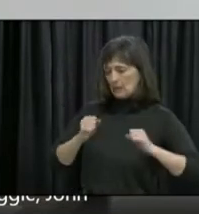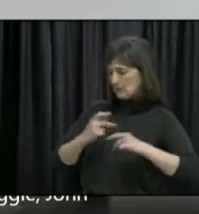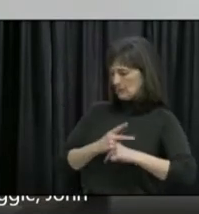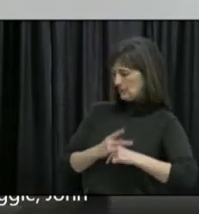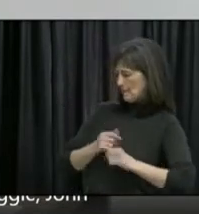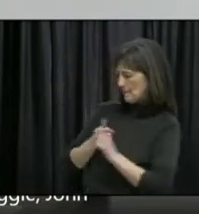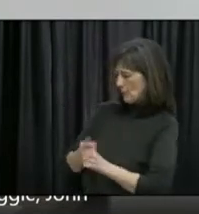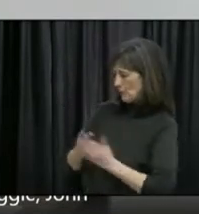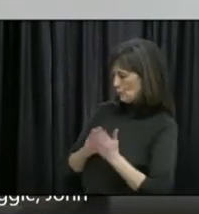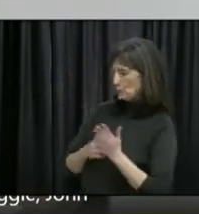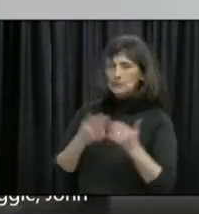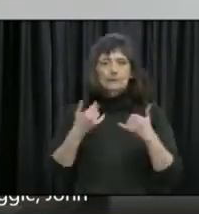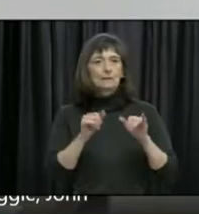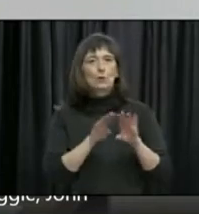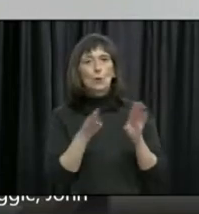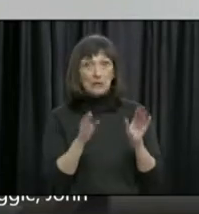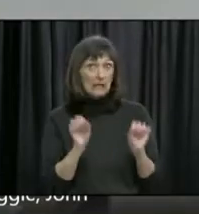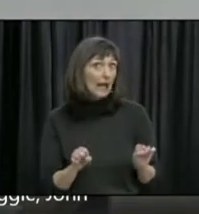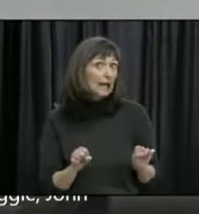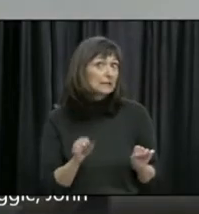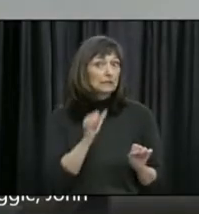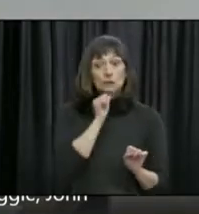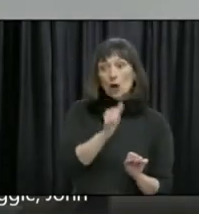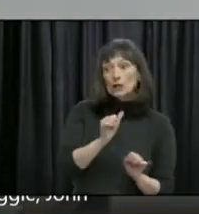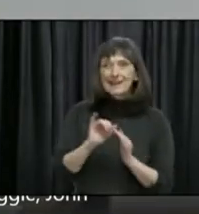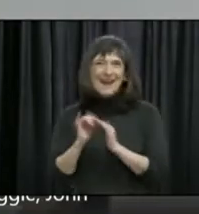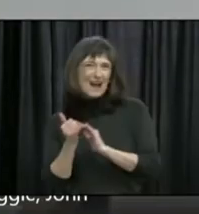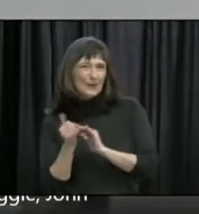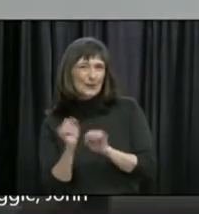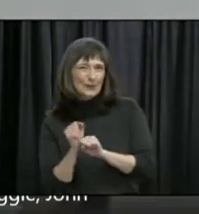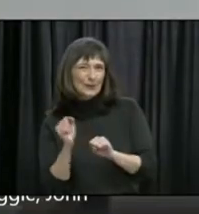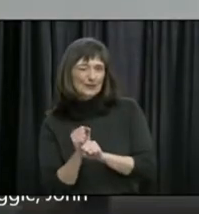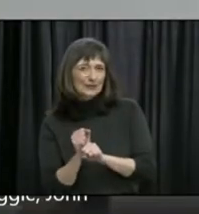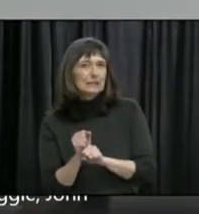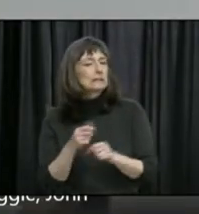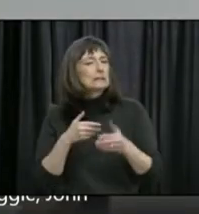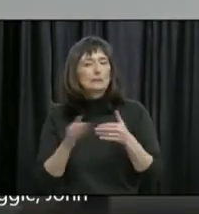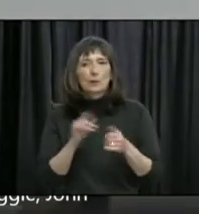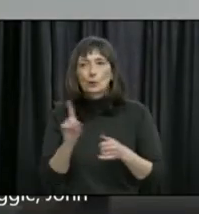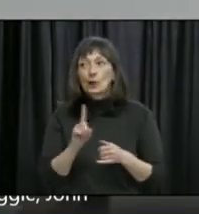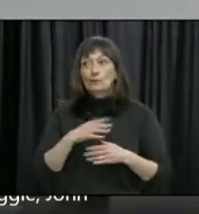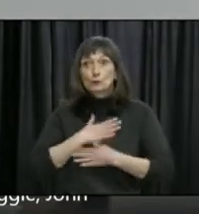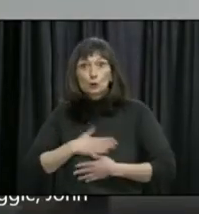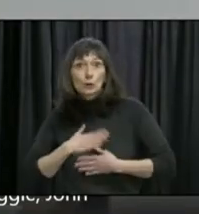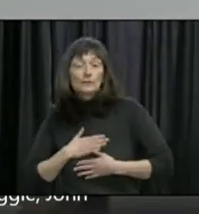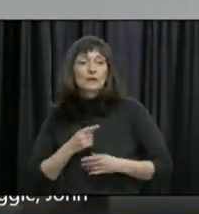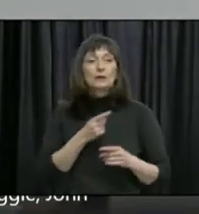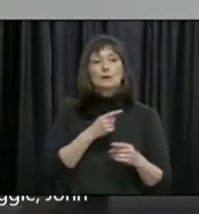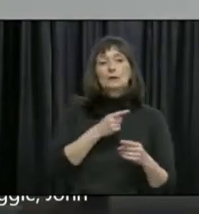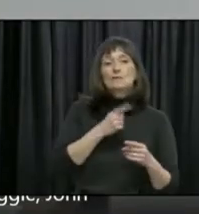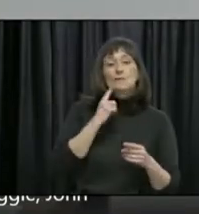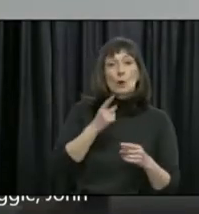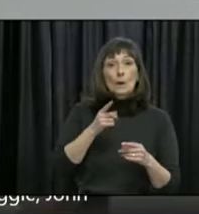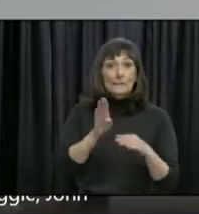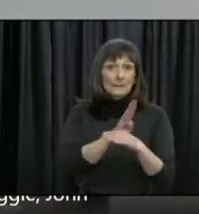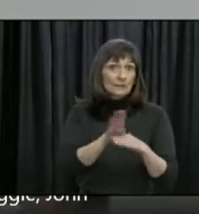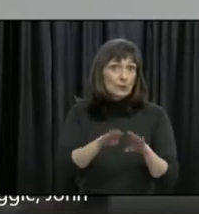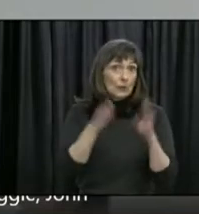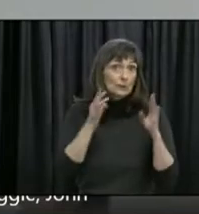facility, a golf course or whatever. Certainly, public health are available to